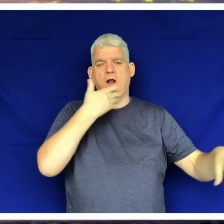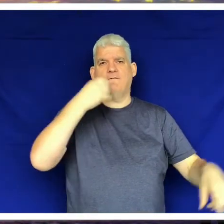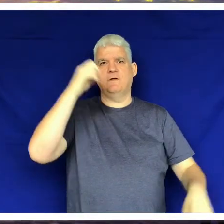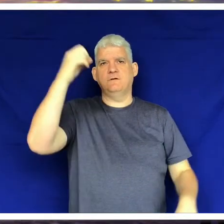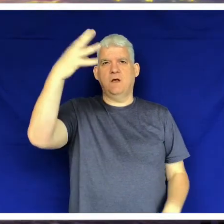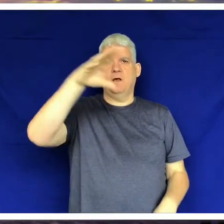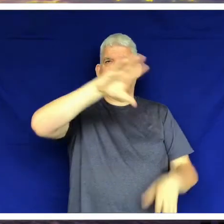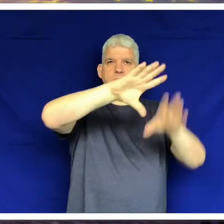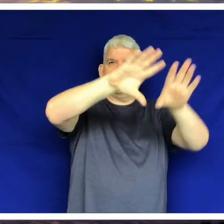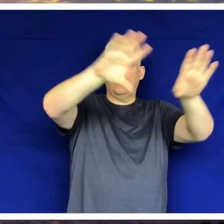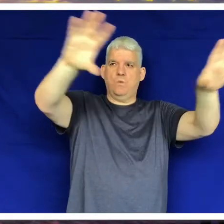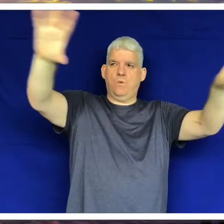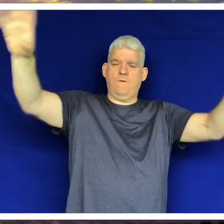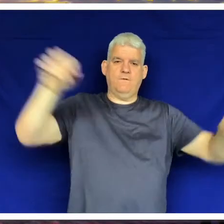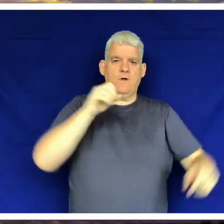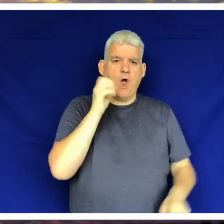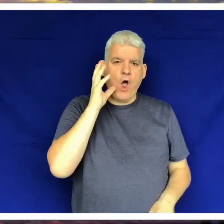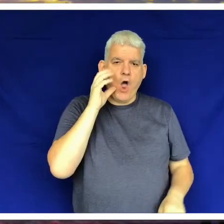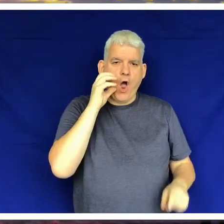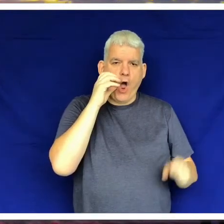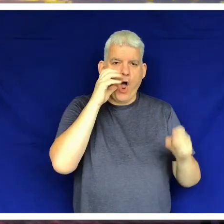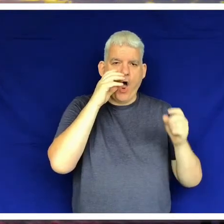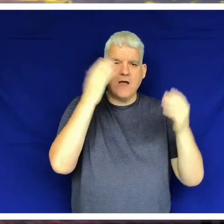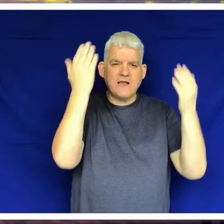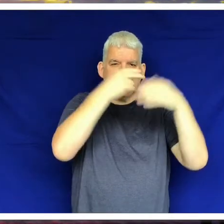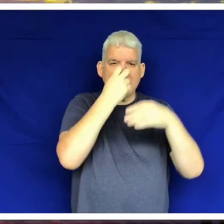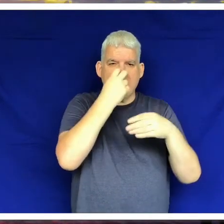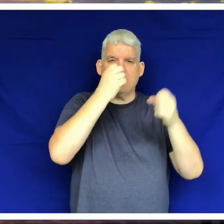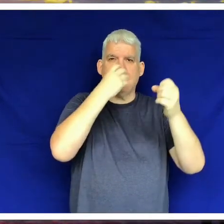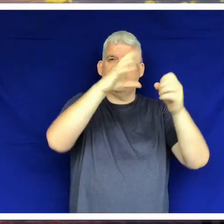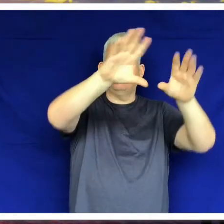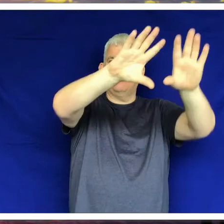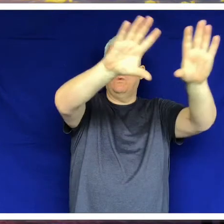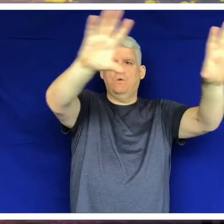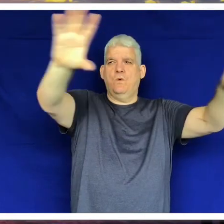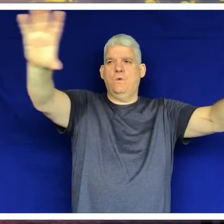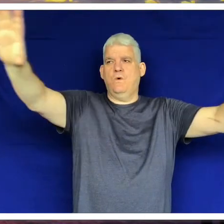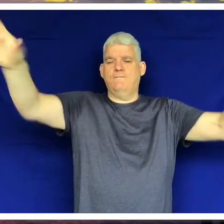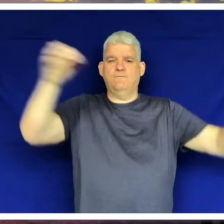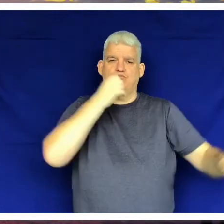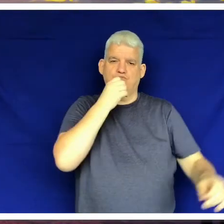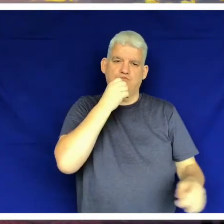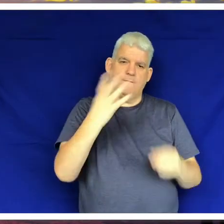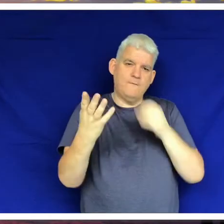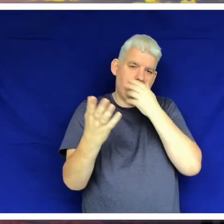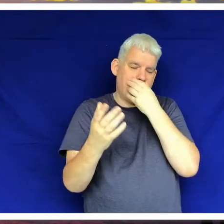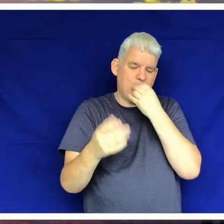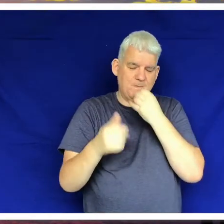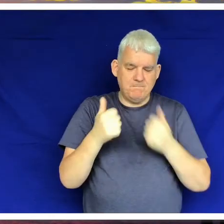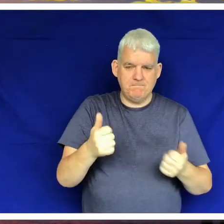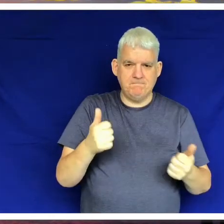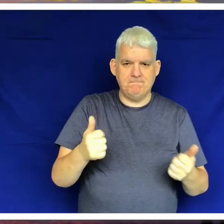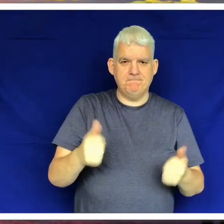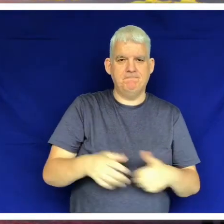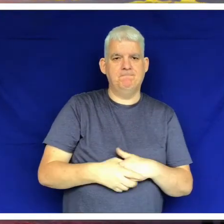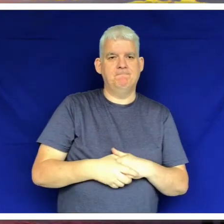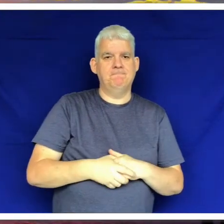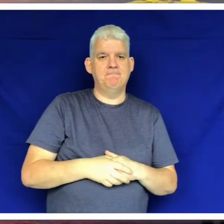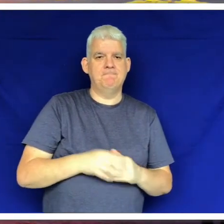sun. It was really lovely. The sunsets at night were breathtaking. The sky turned a beautiful orange colour.